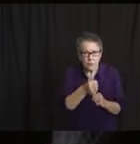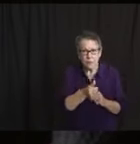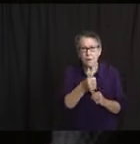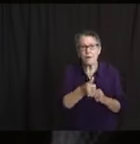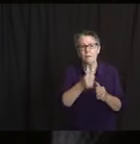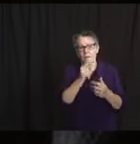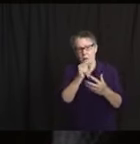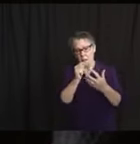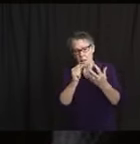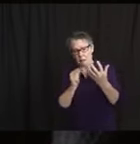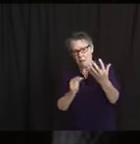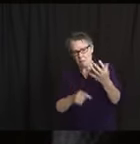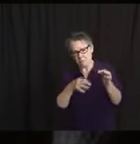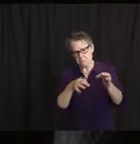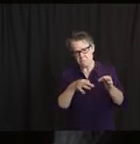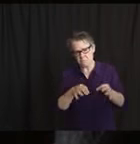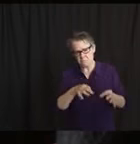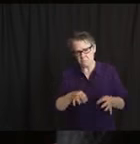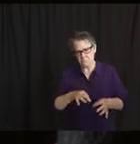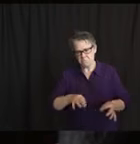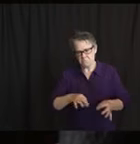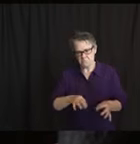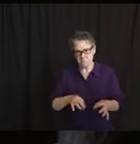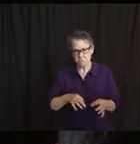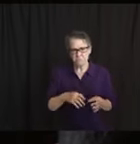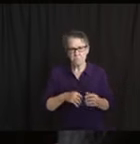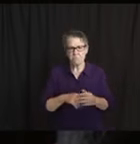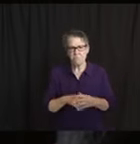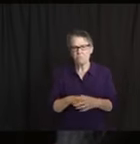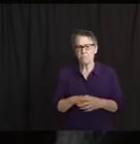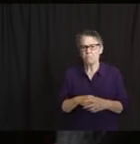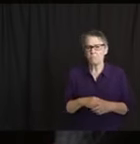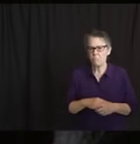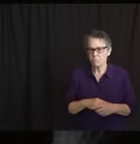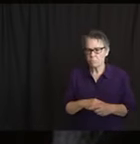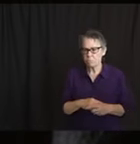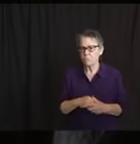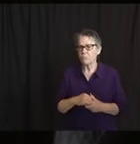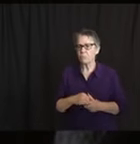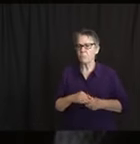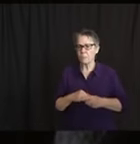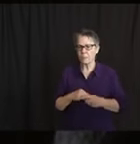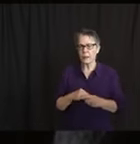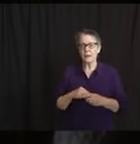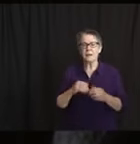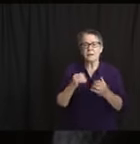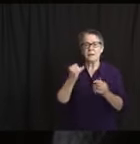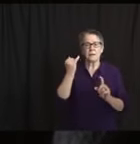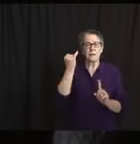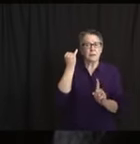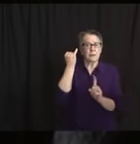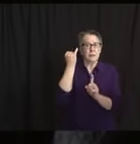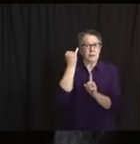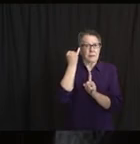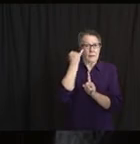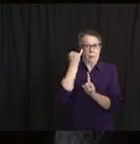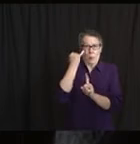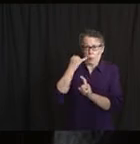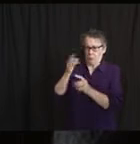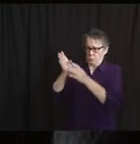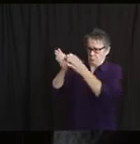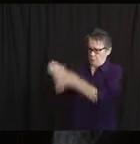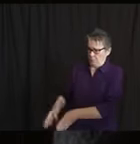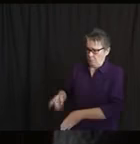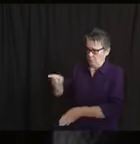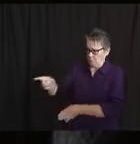exposing other individuals? What happens if you, as the contact to the case patient, develop symptoms? What are the steps that you need to take? So